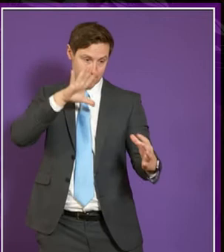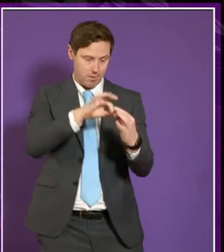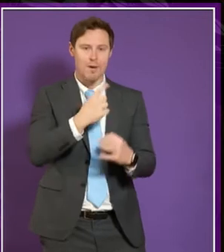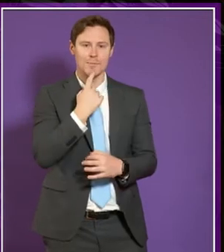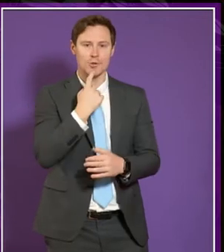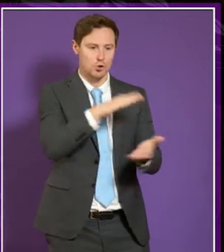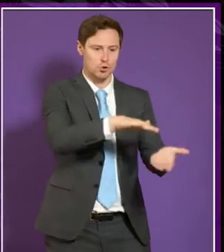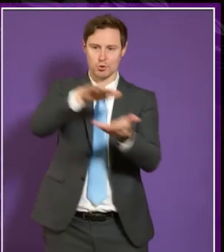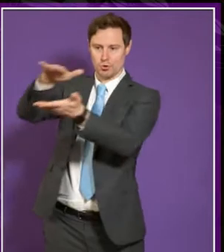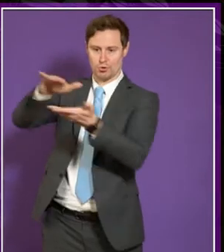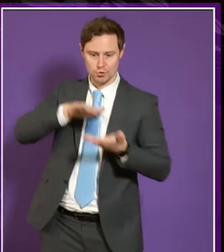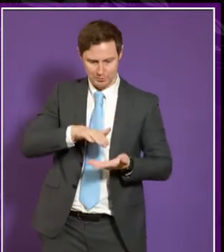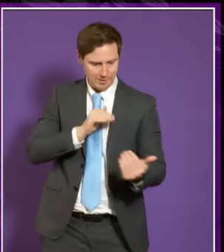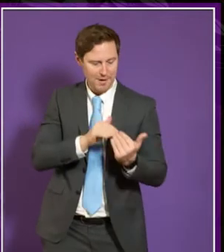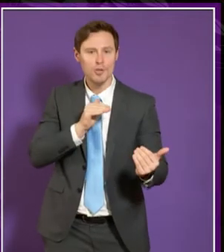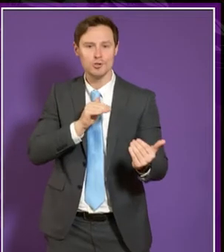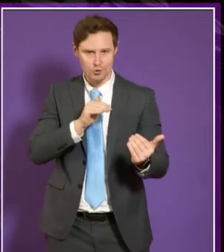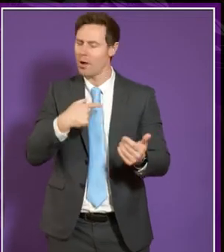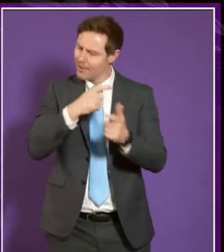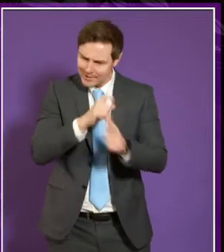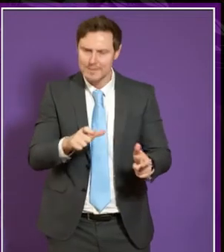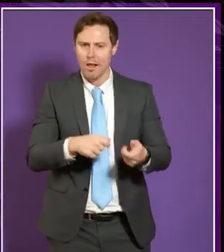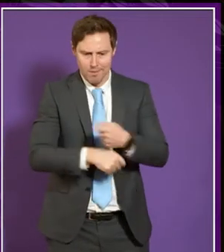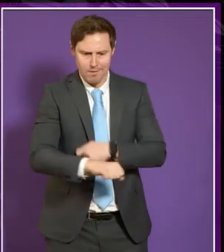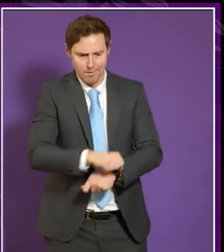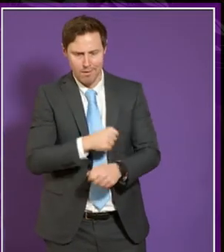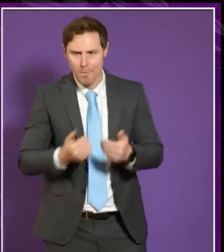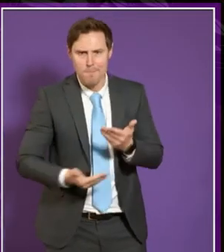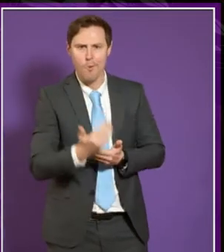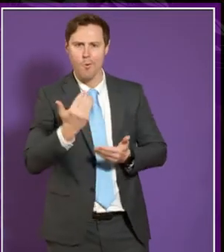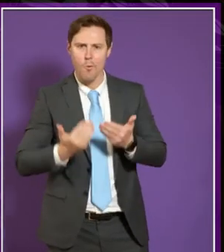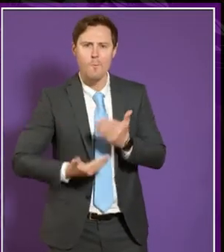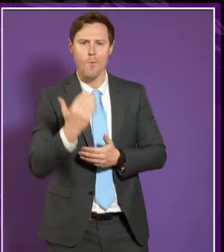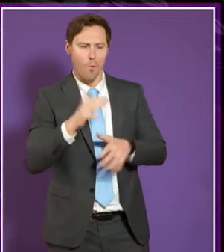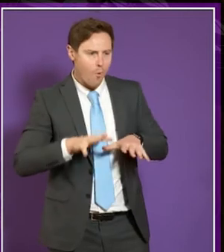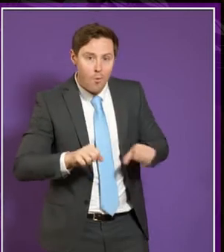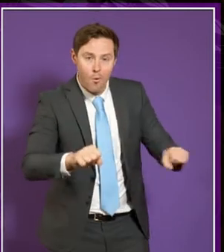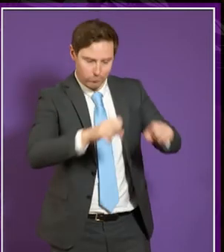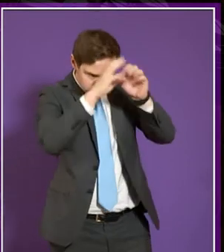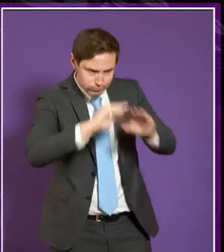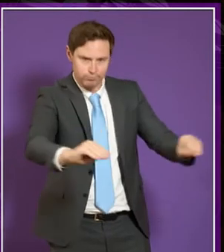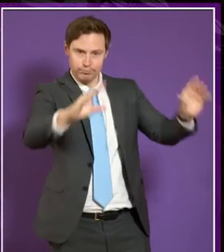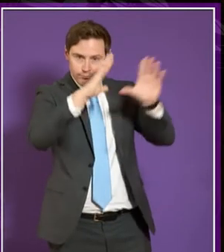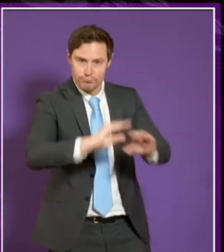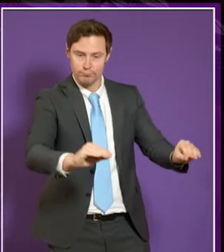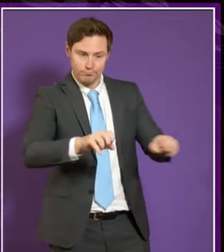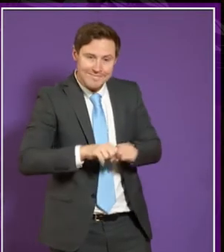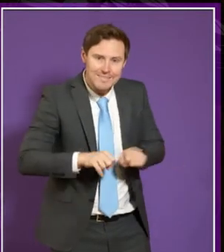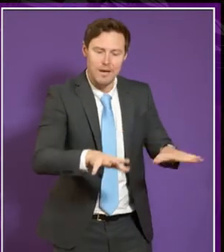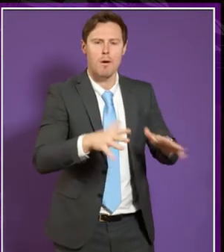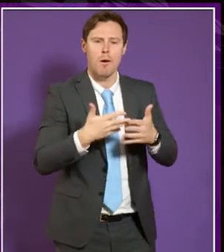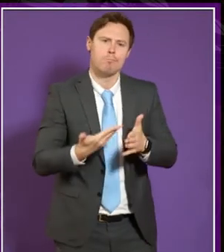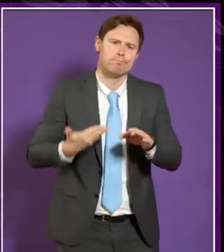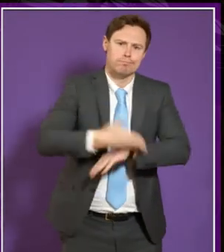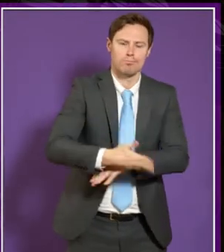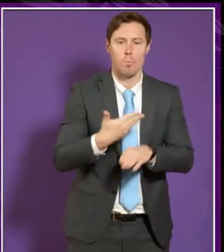the application and we're we're trying to do more and more in our outreach works to get that message across with with the extensive work